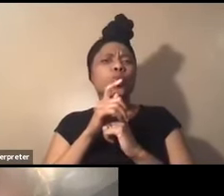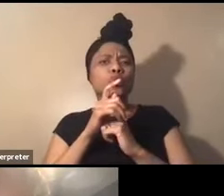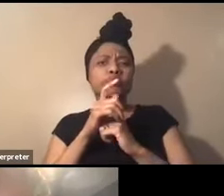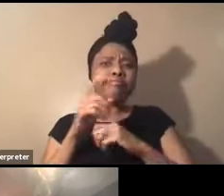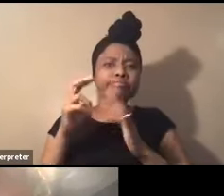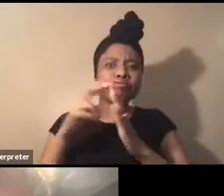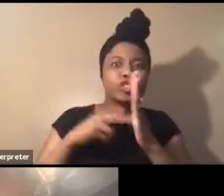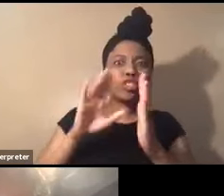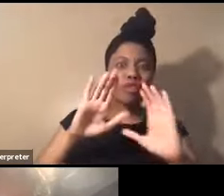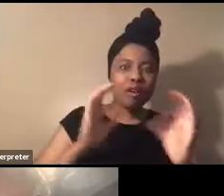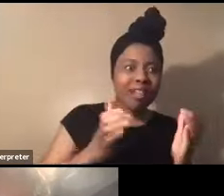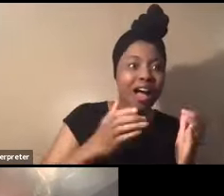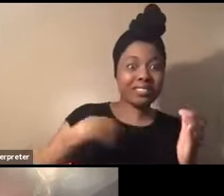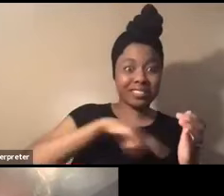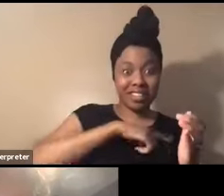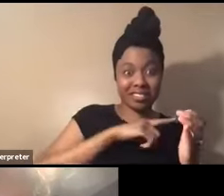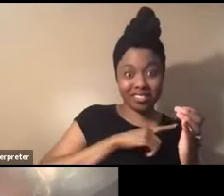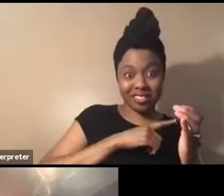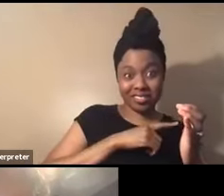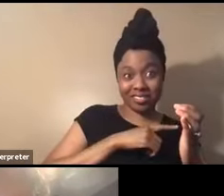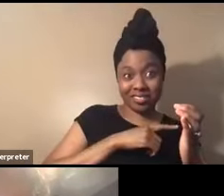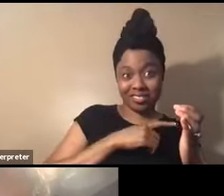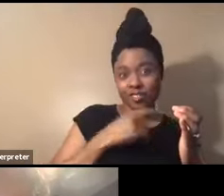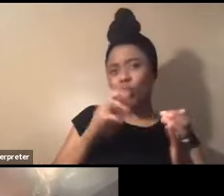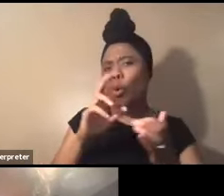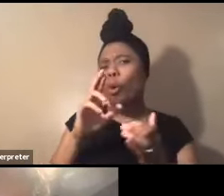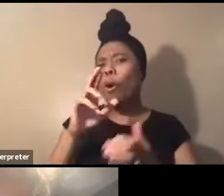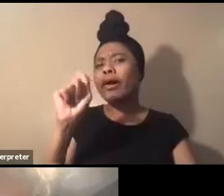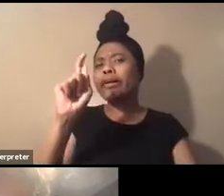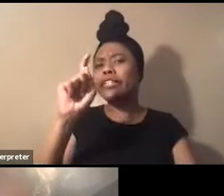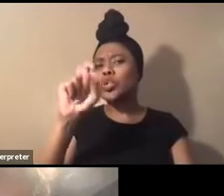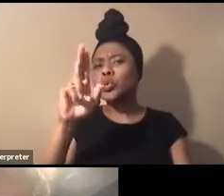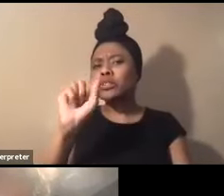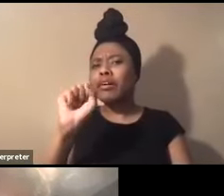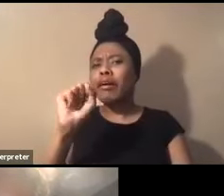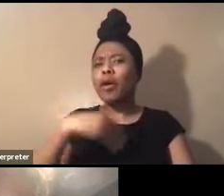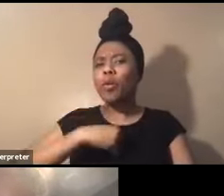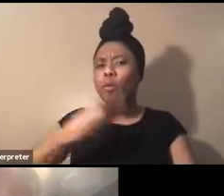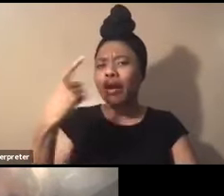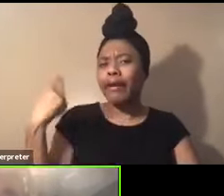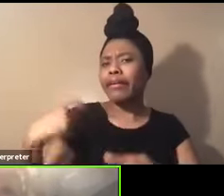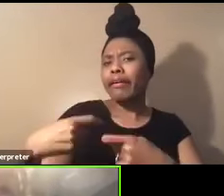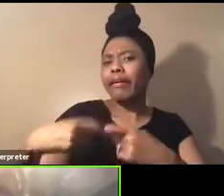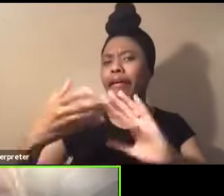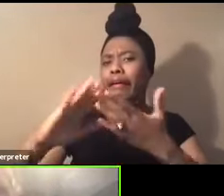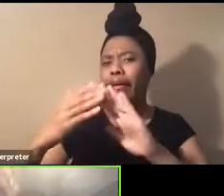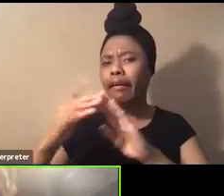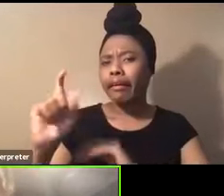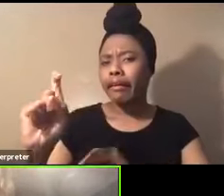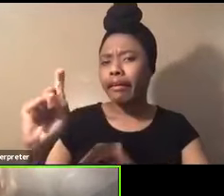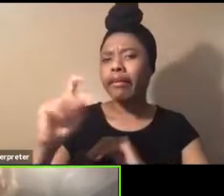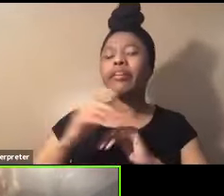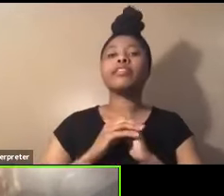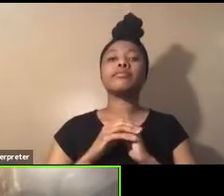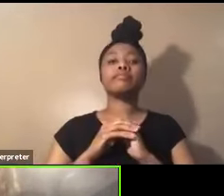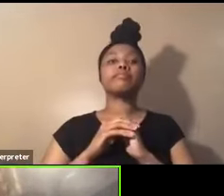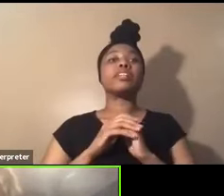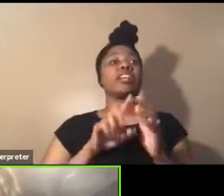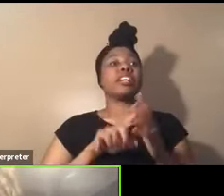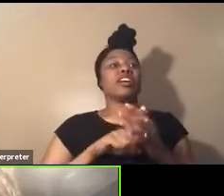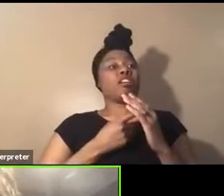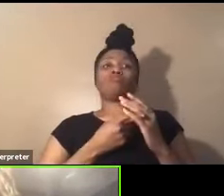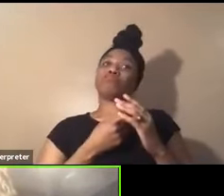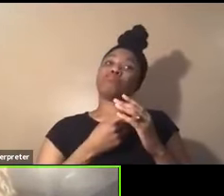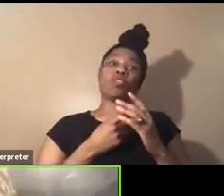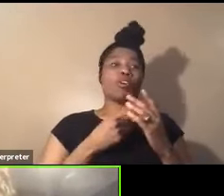Is it us or is it Tucson's white and Latinx community? When I first started at Parks and Rec,